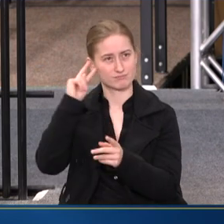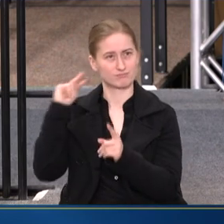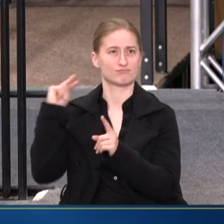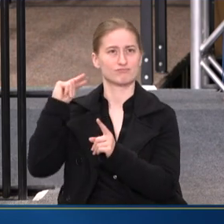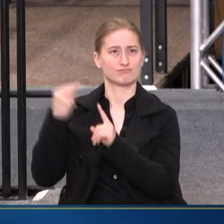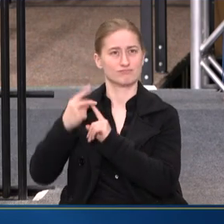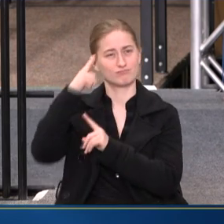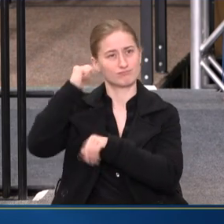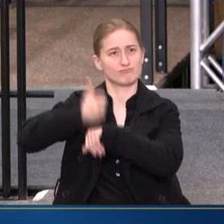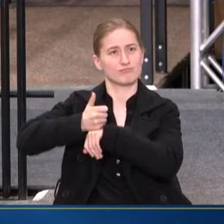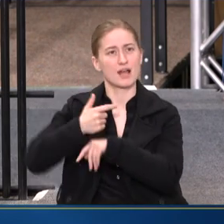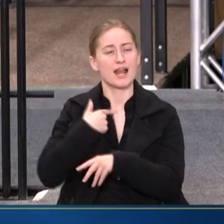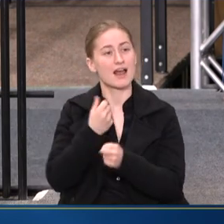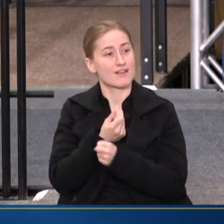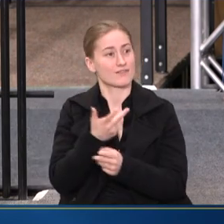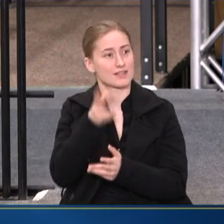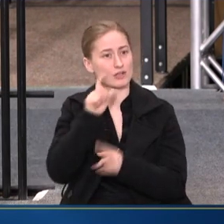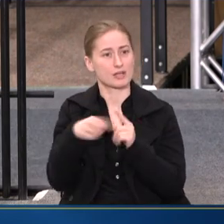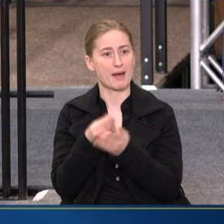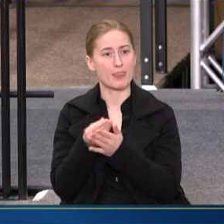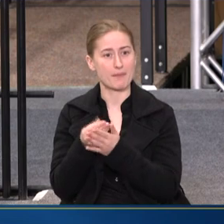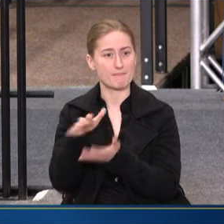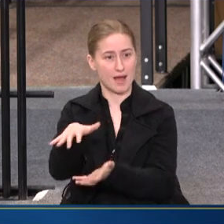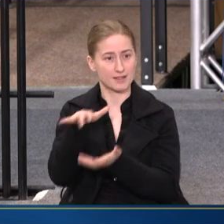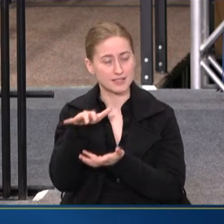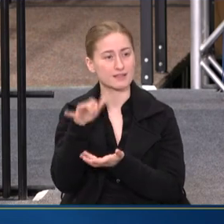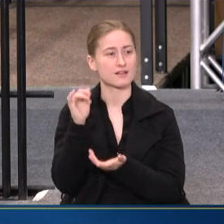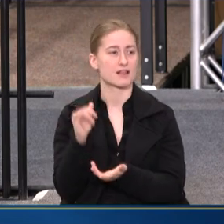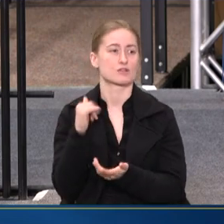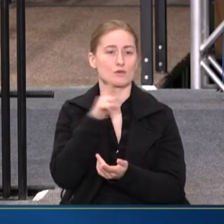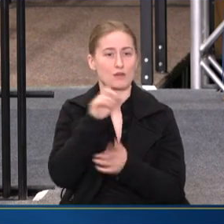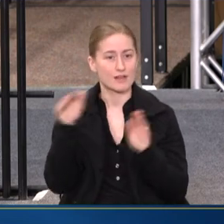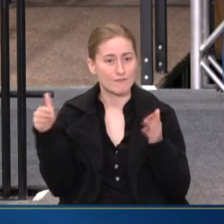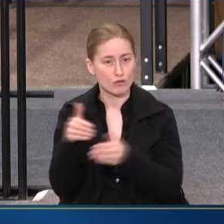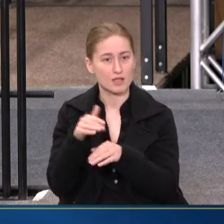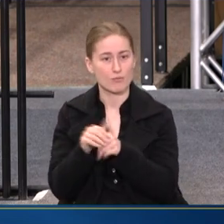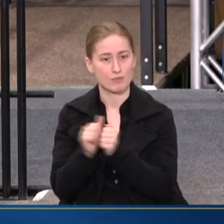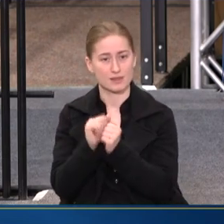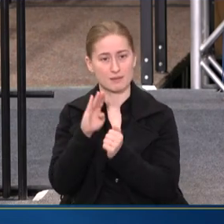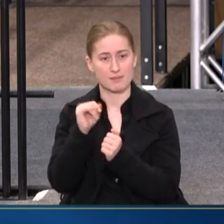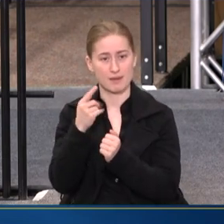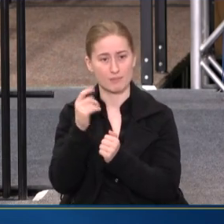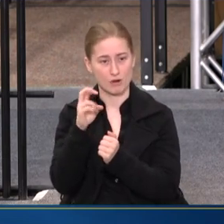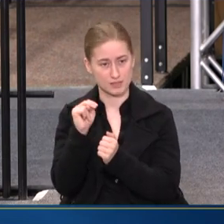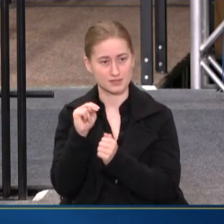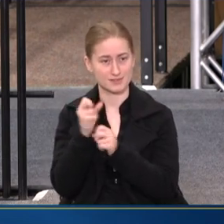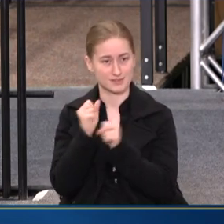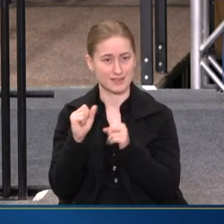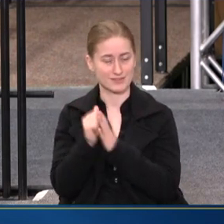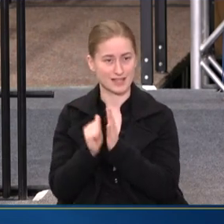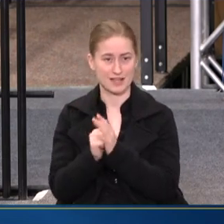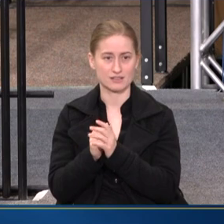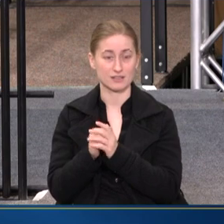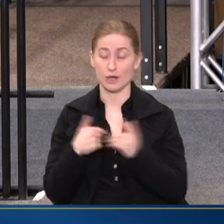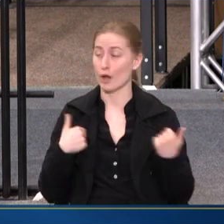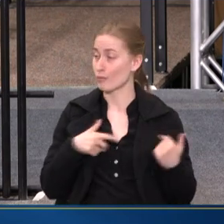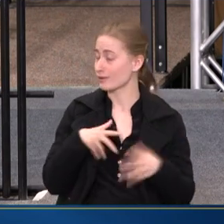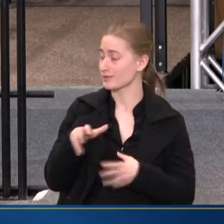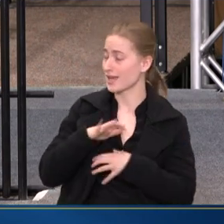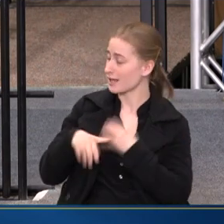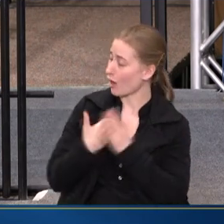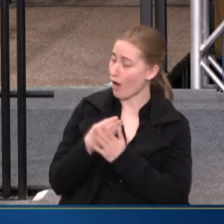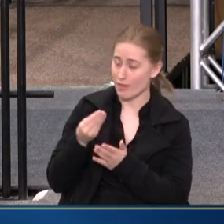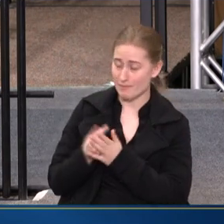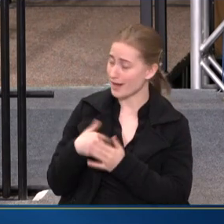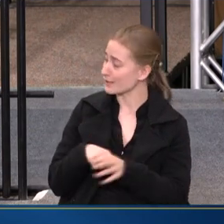think that's something that we've really focused on with the bipartisan safer communities act is focusing on schools, We'll take all the money we can get.